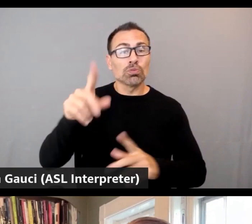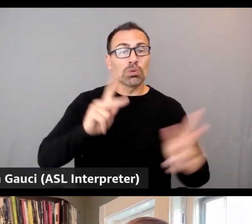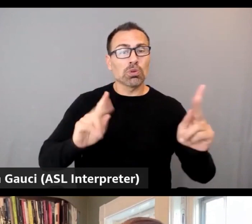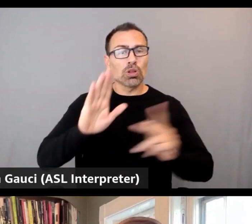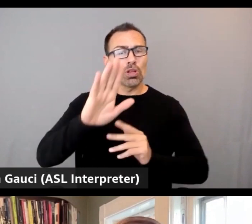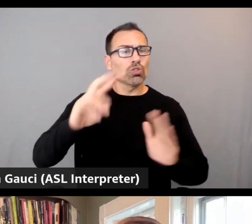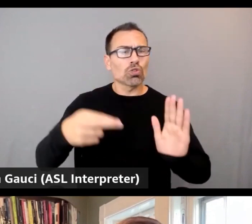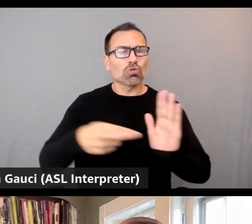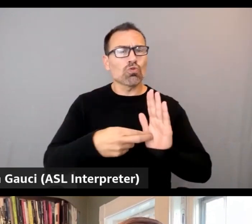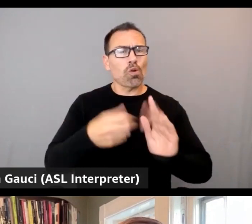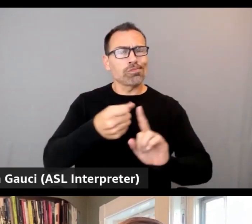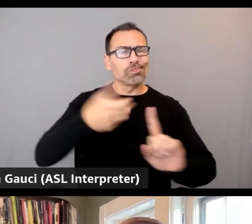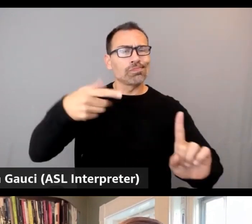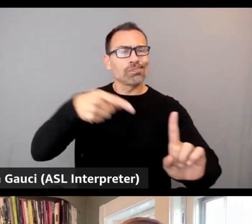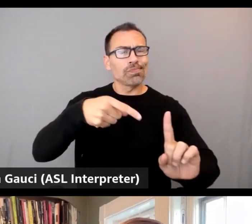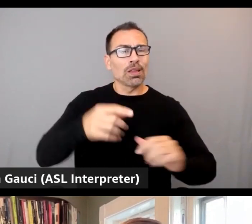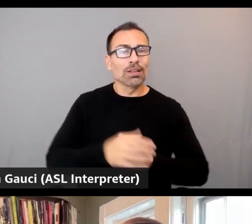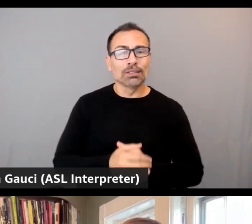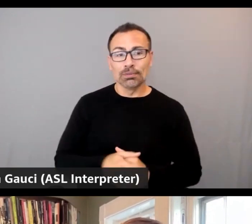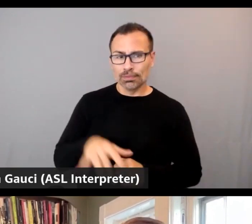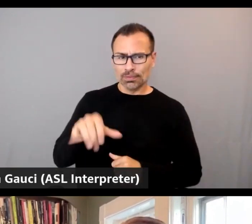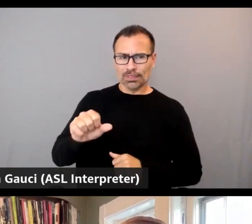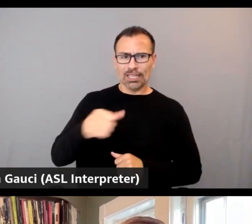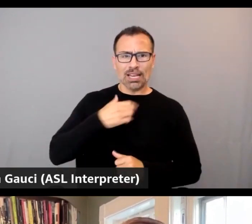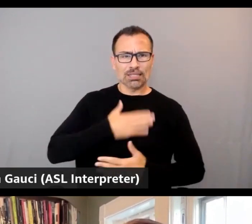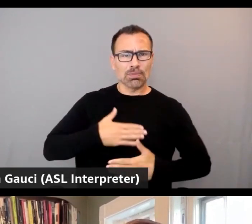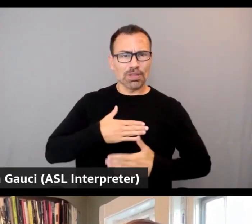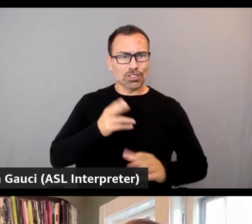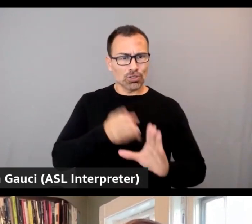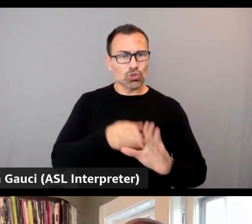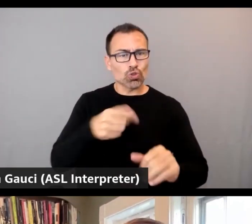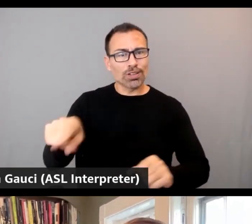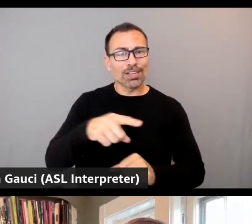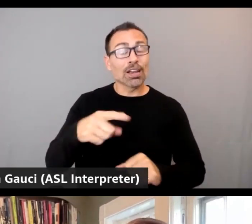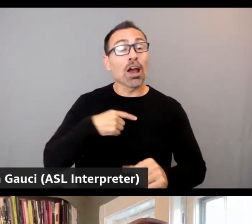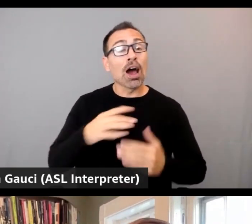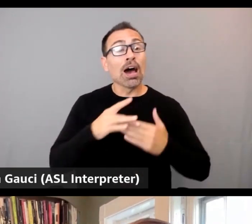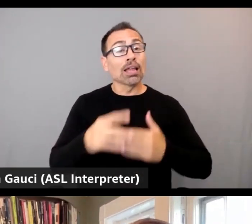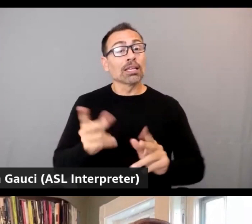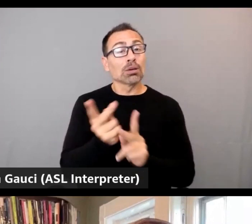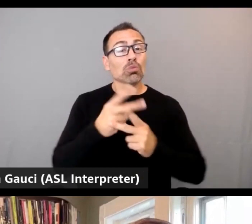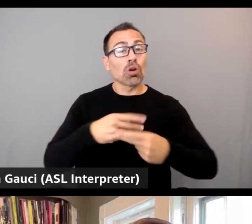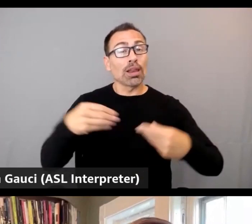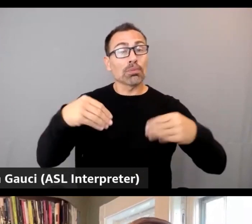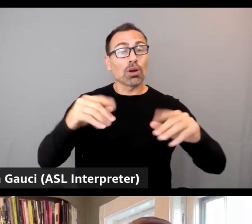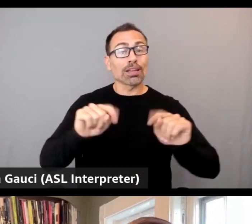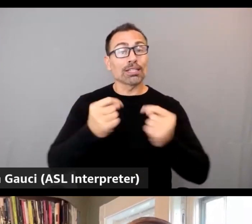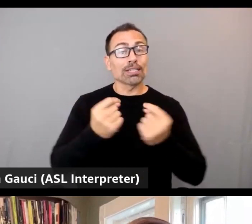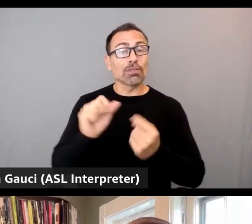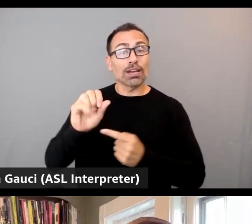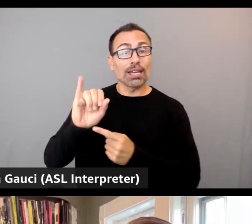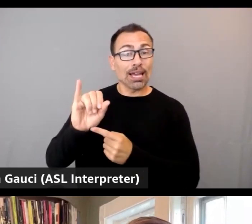to. Well, it's a pleasure to be here, and I lead the product marketing team for AI and machine learning at AWS.